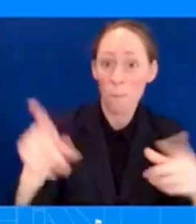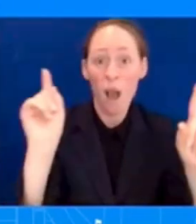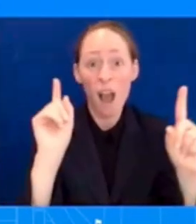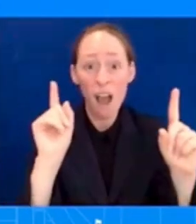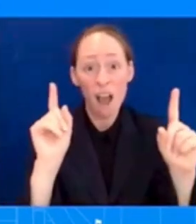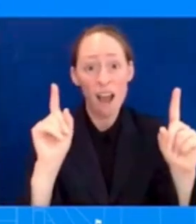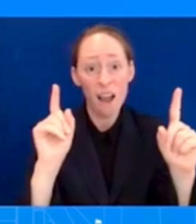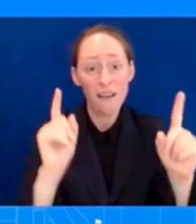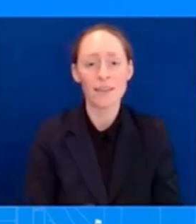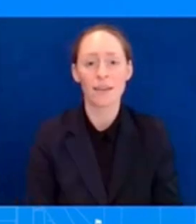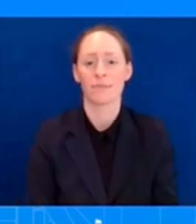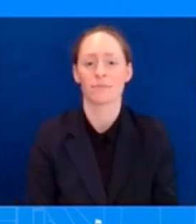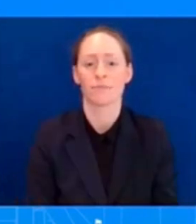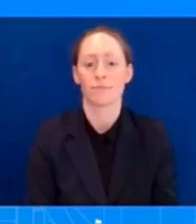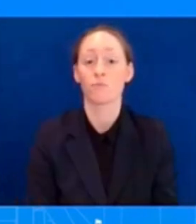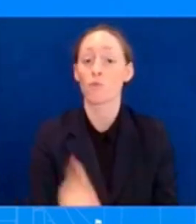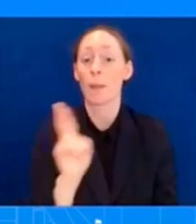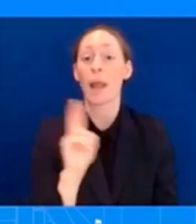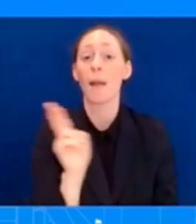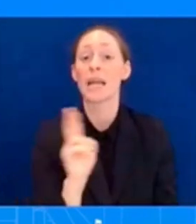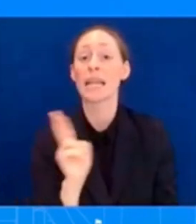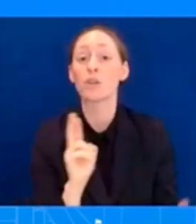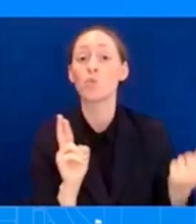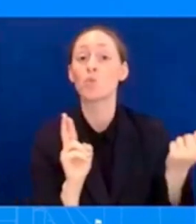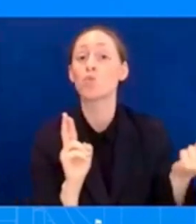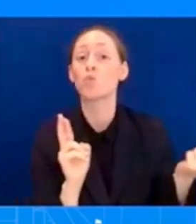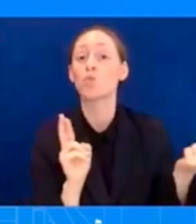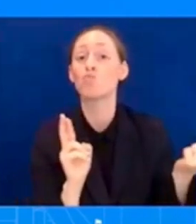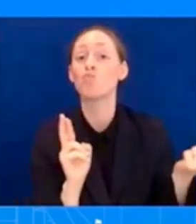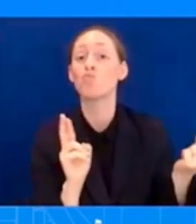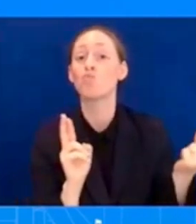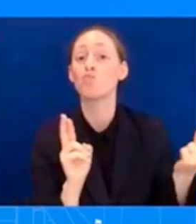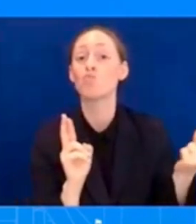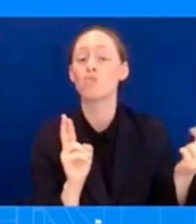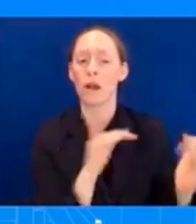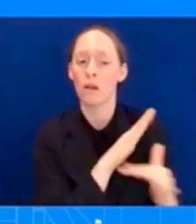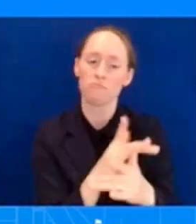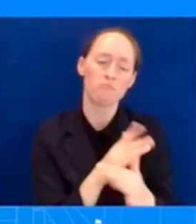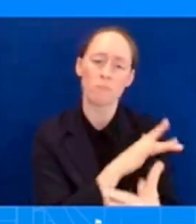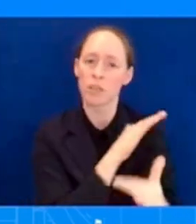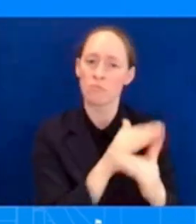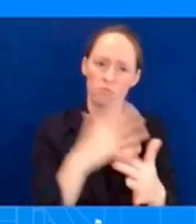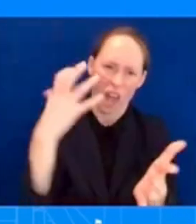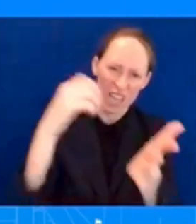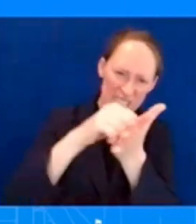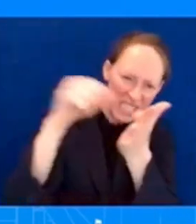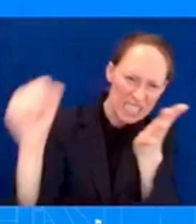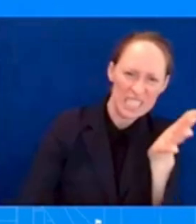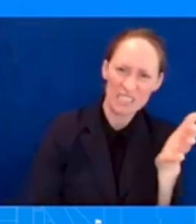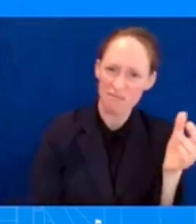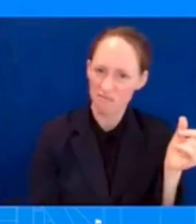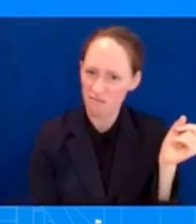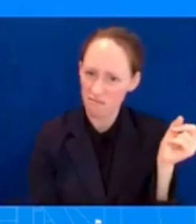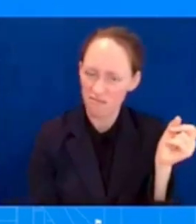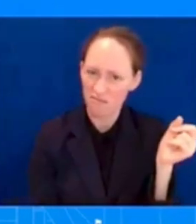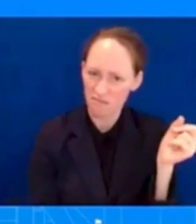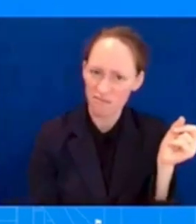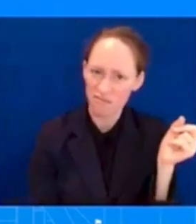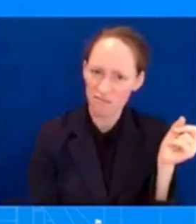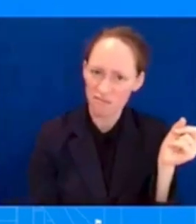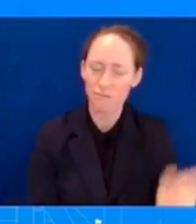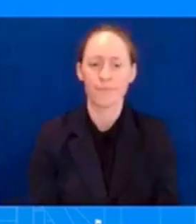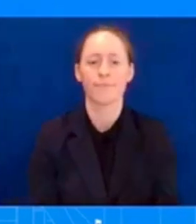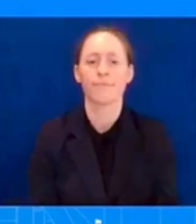IRA. And that is a problem. And so while we're trying to deal with this existential threat, this climate change crisis,